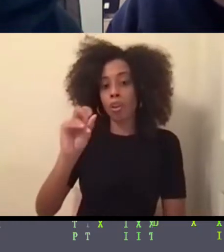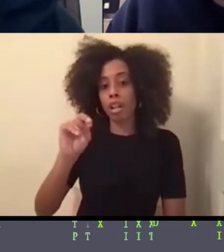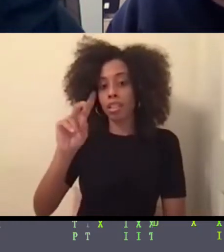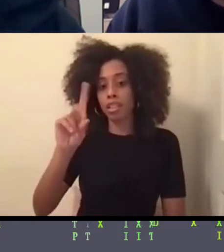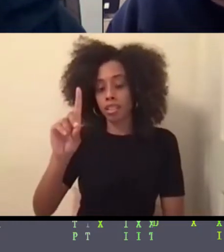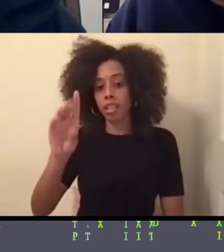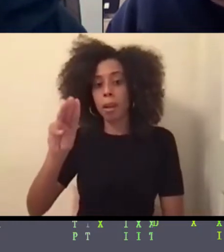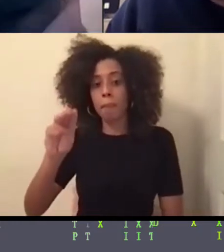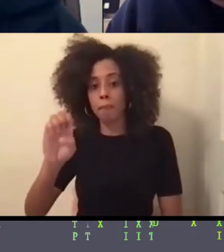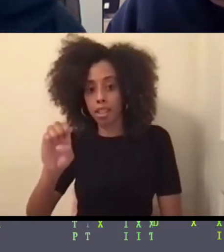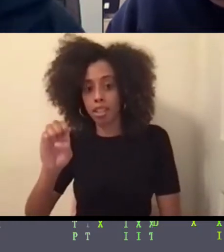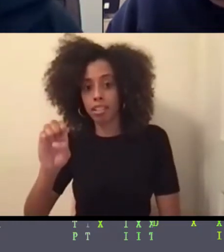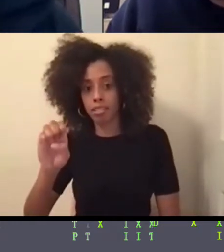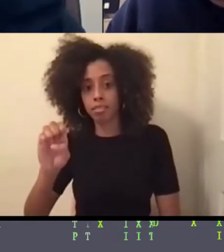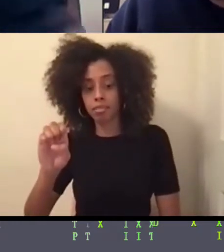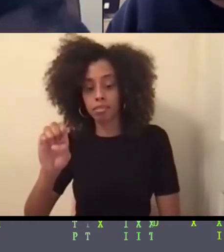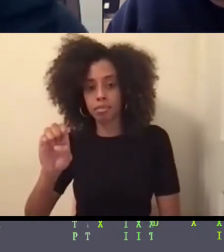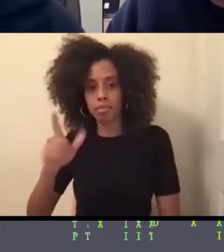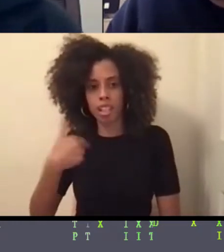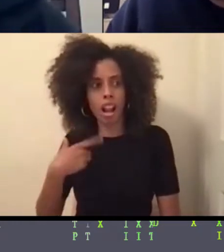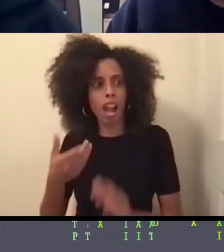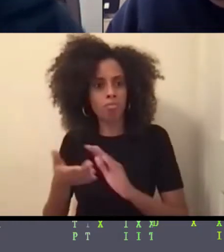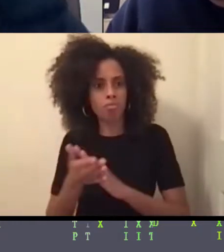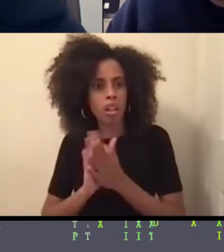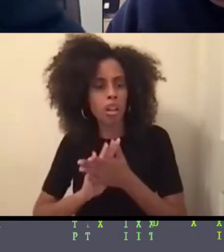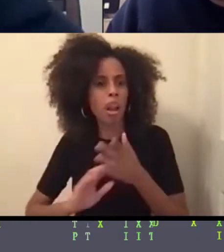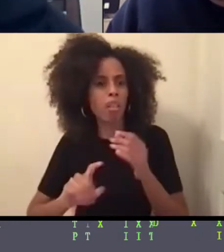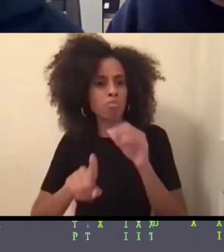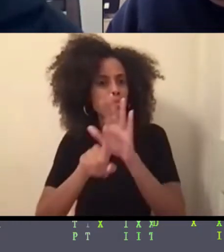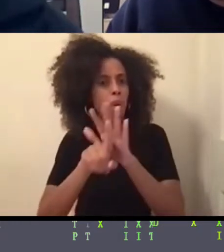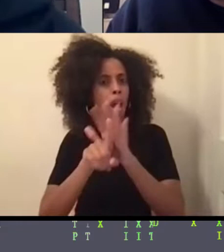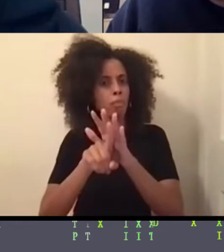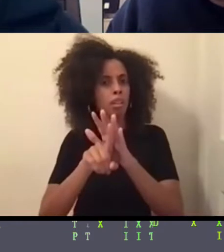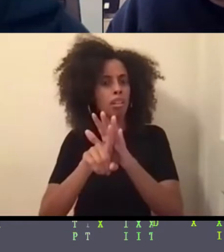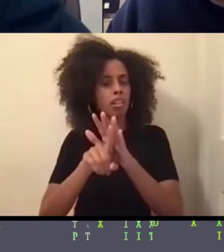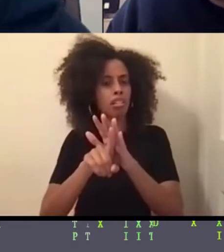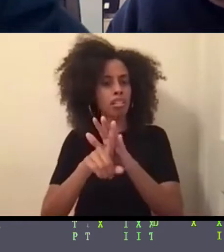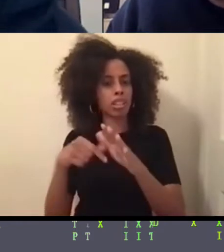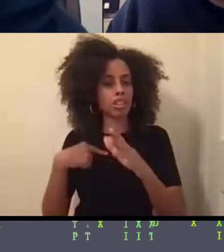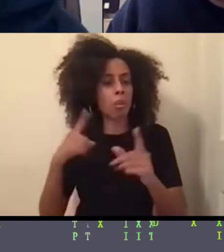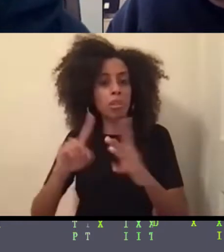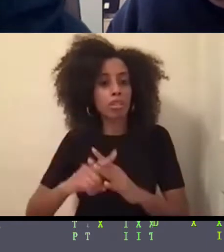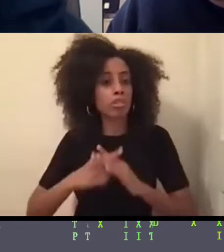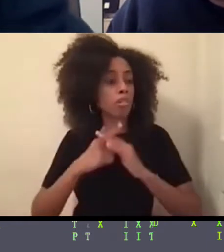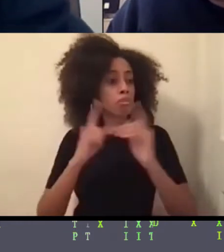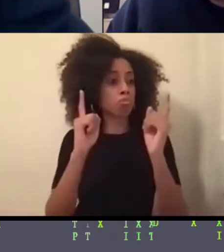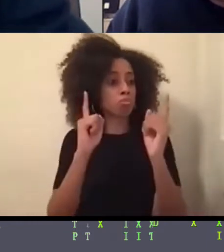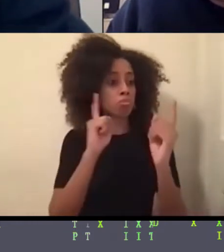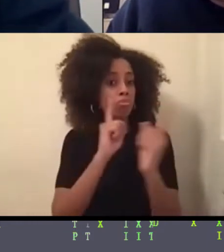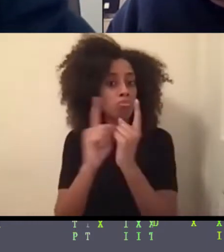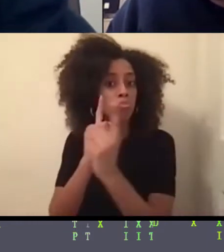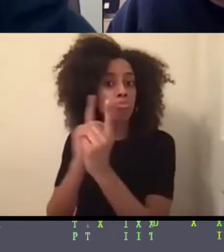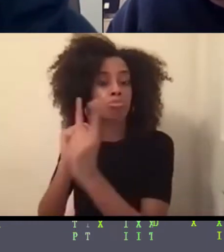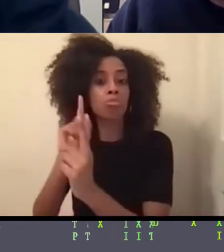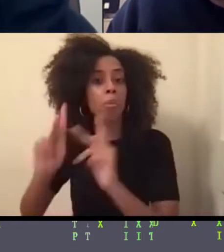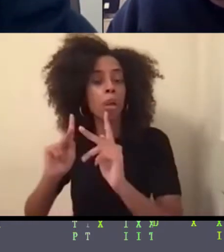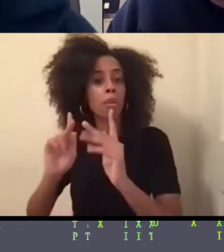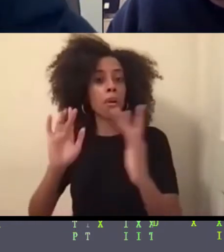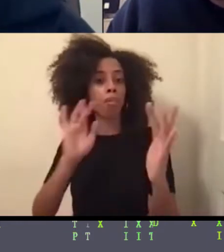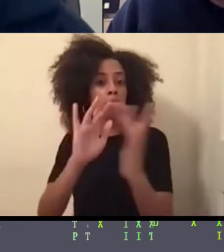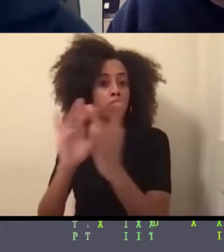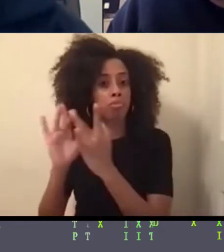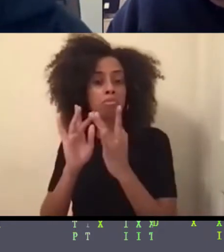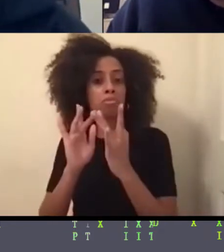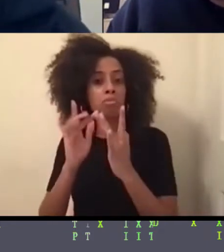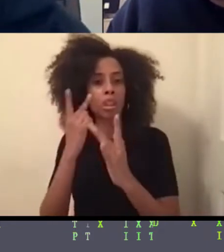I started meeting people and networking and so on and so forth. And so I saw how it affected me social